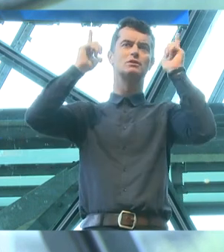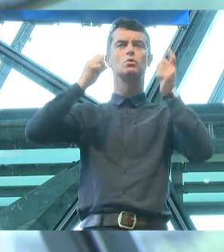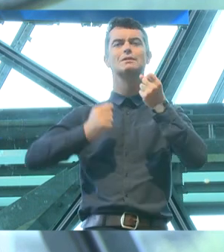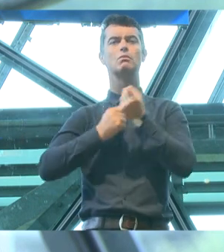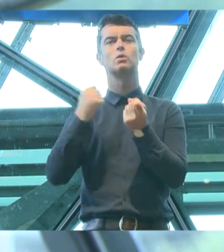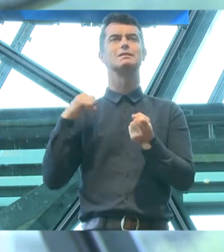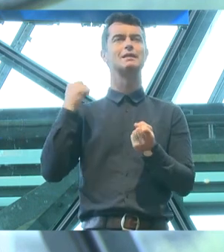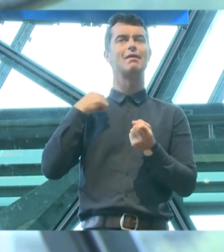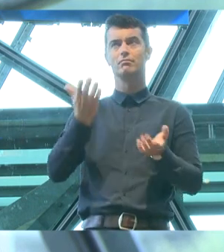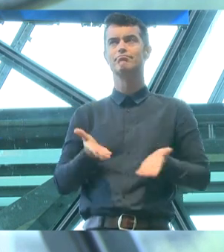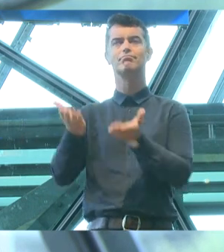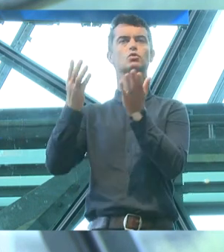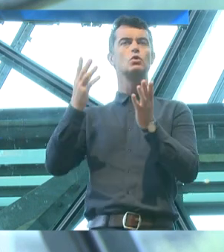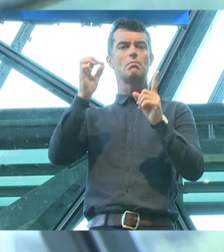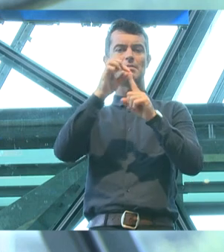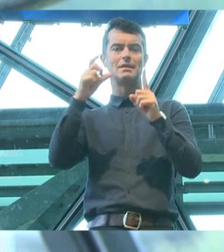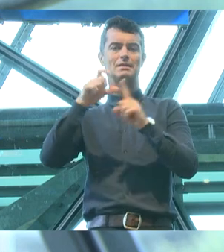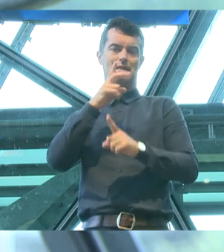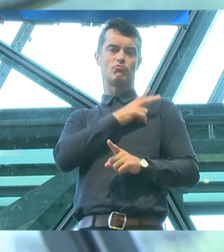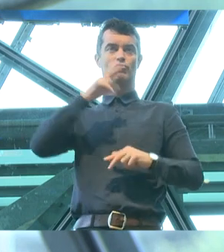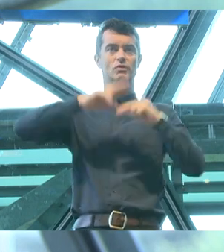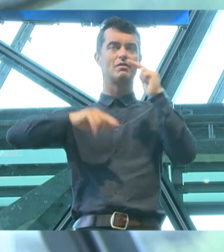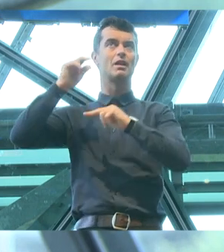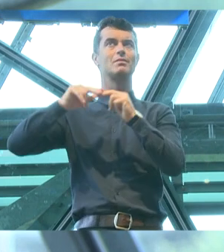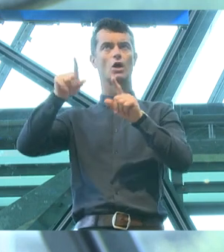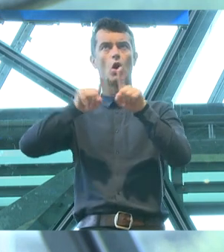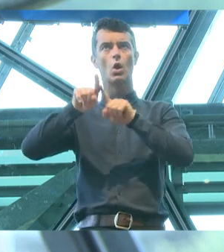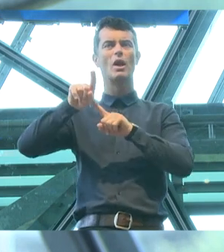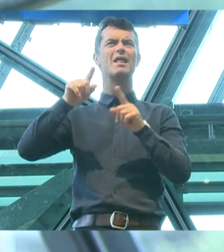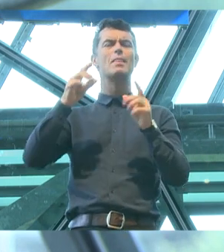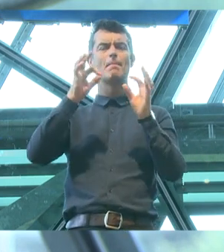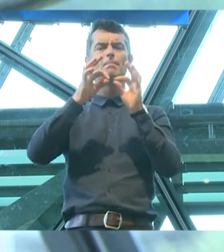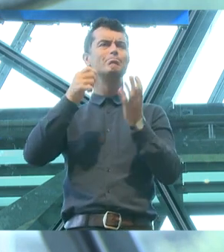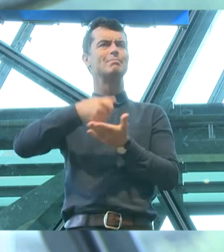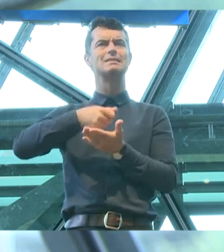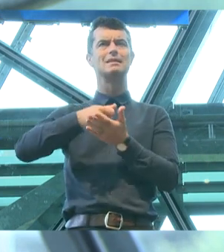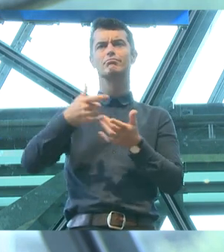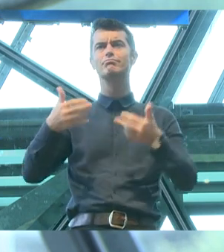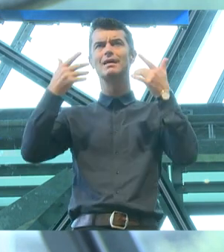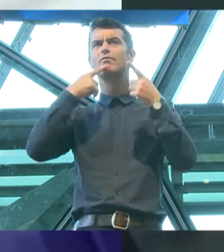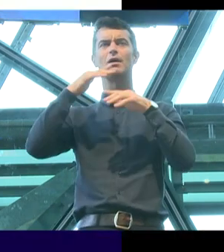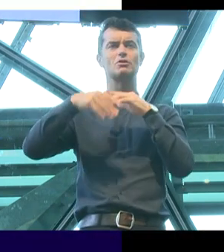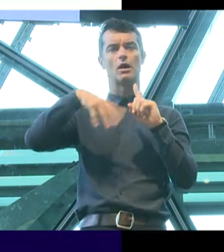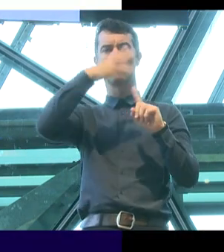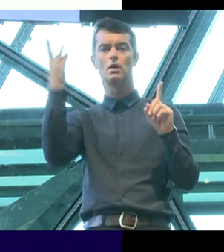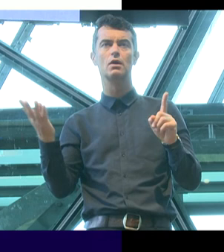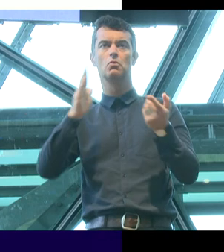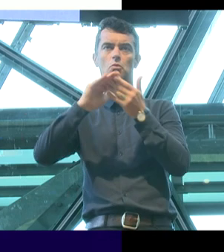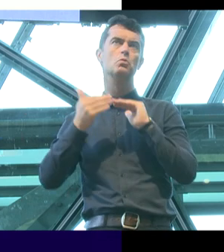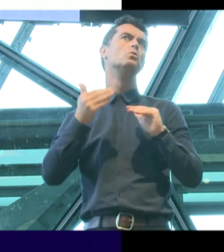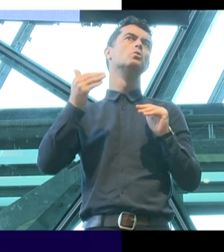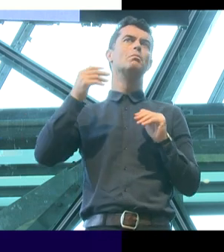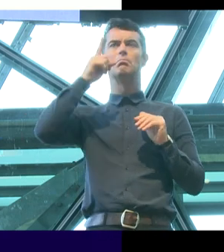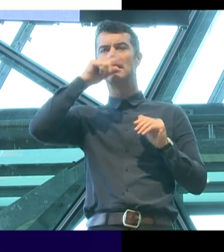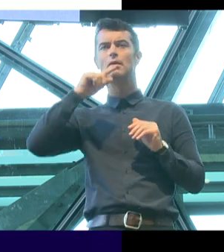professional development training where they learned some of those basic statistics about LGBTIQ people, research about the impact of